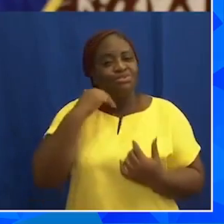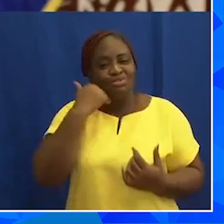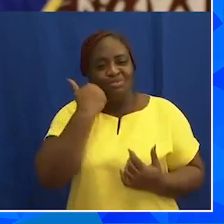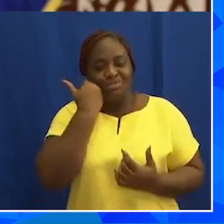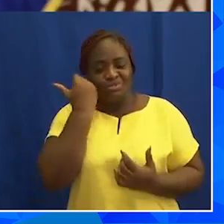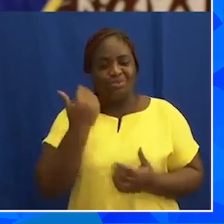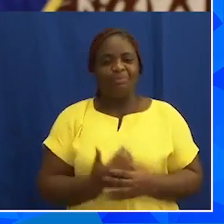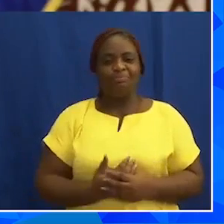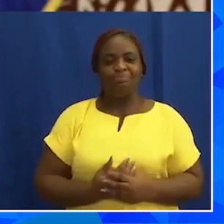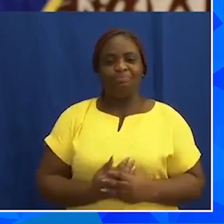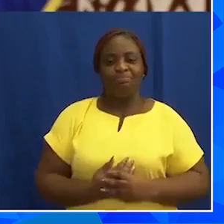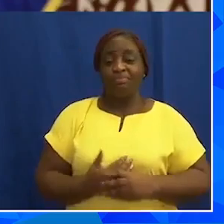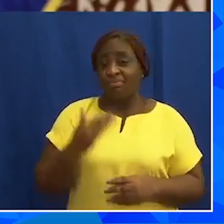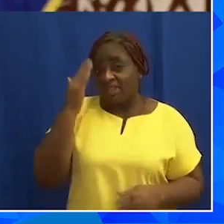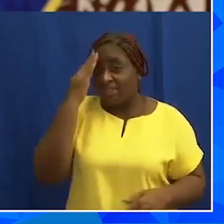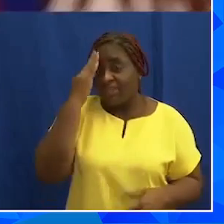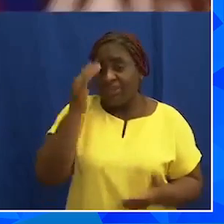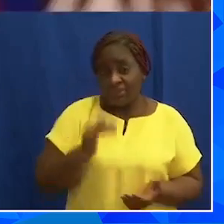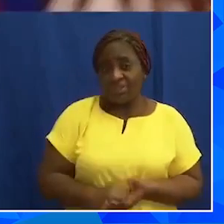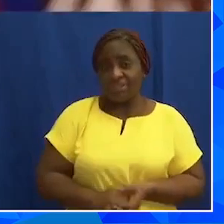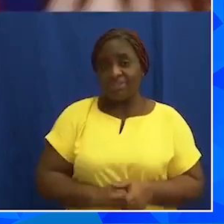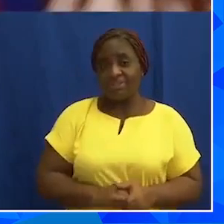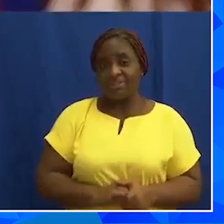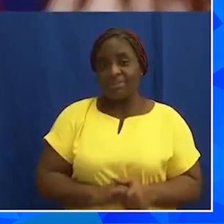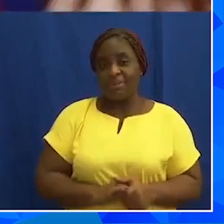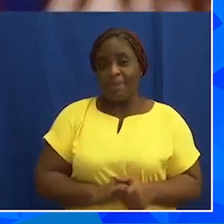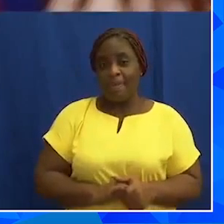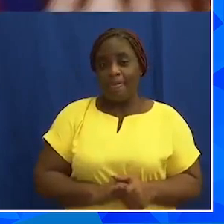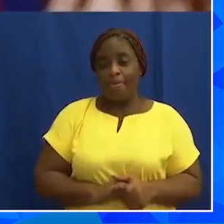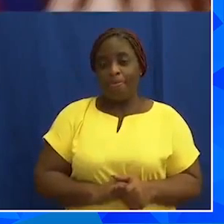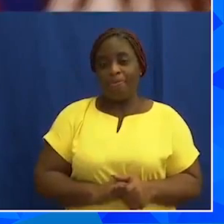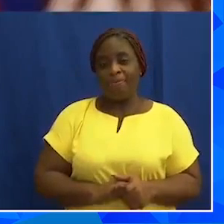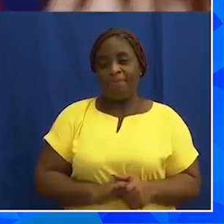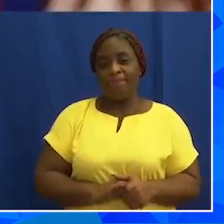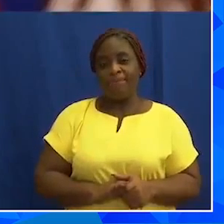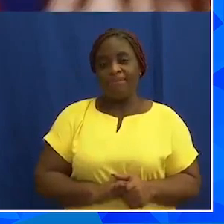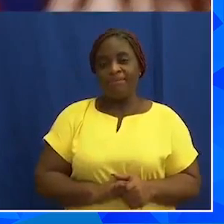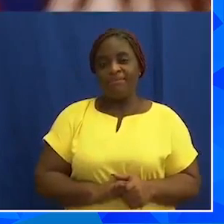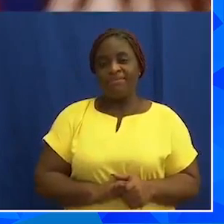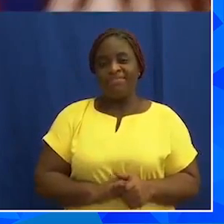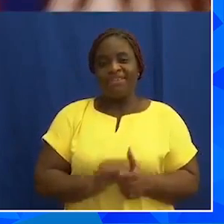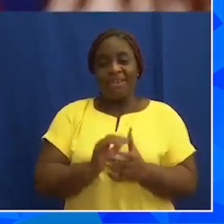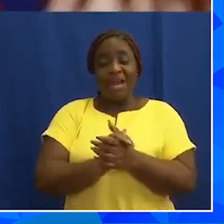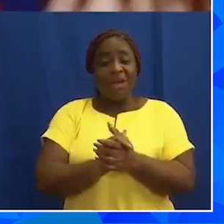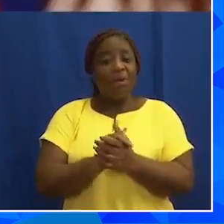The I have the family and the family.